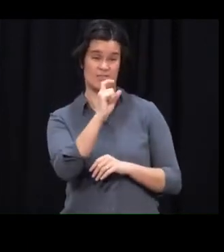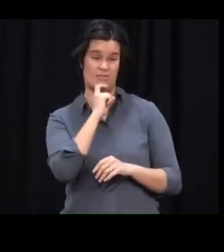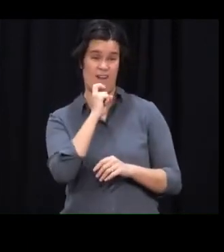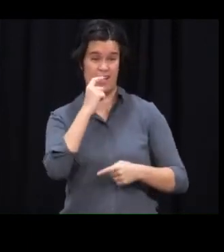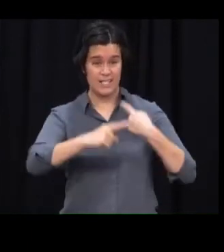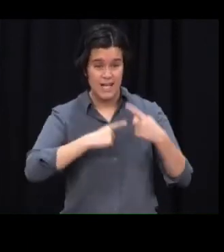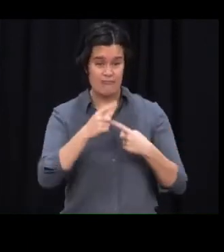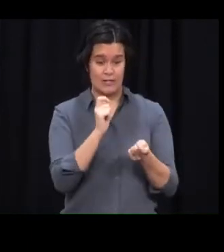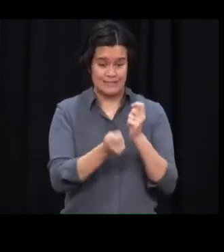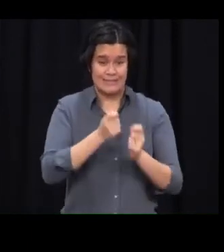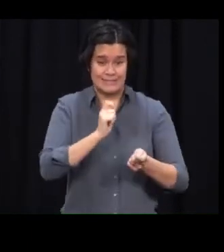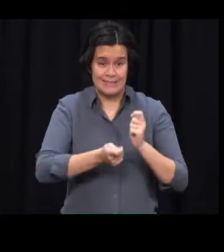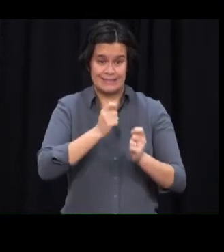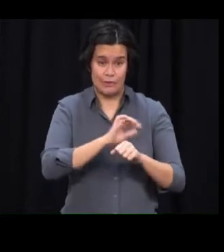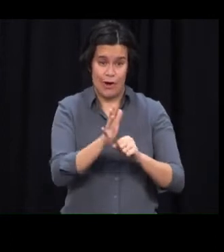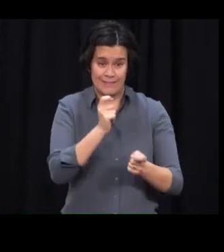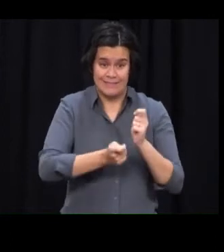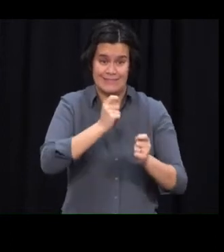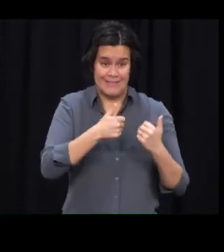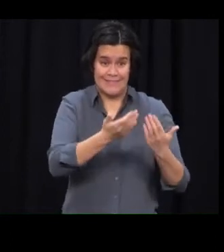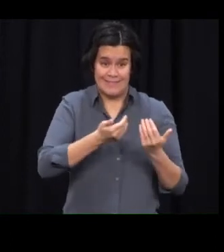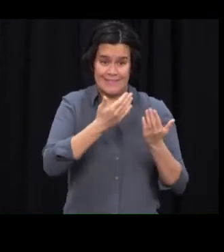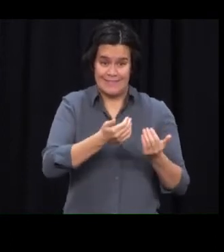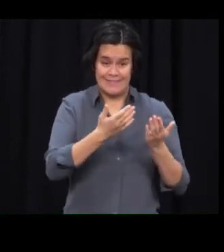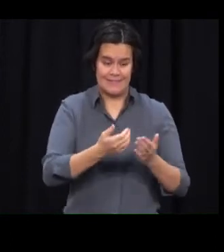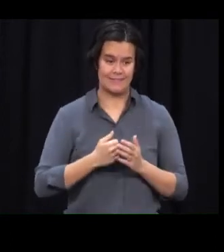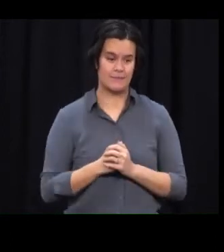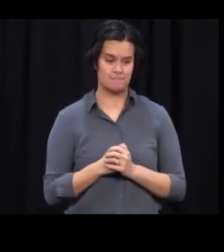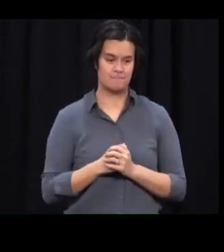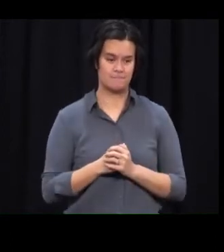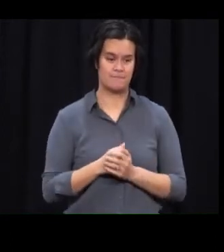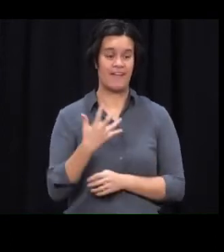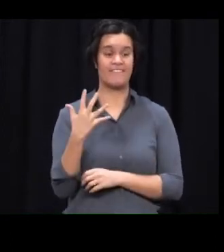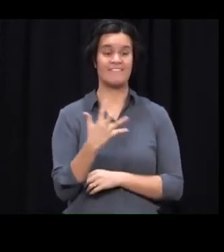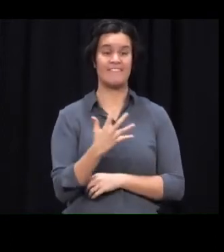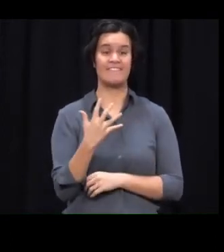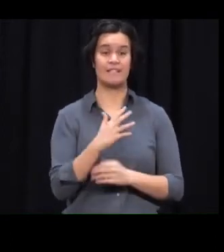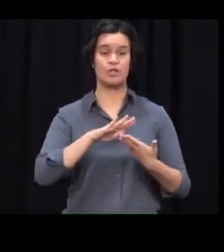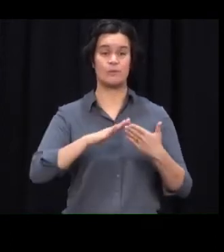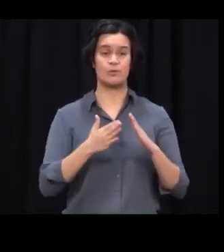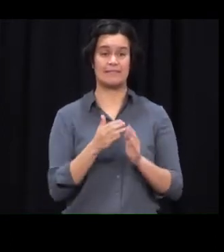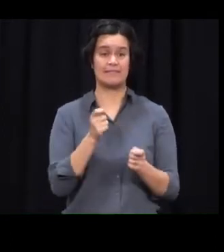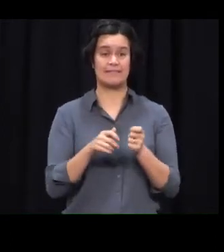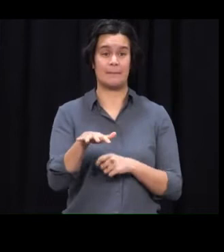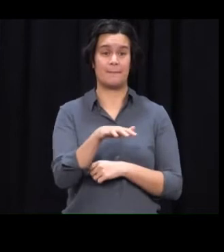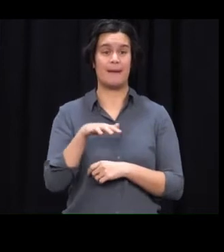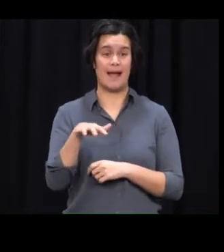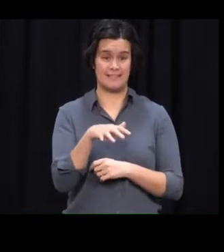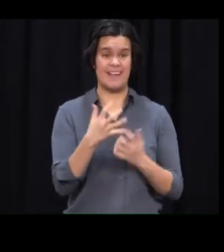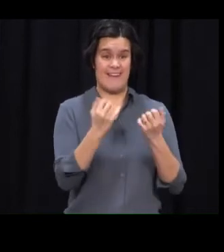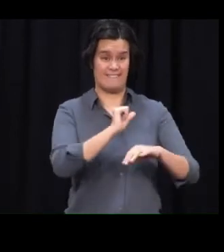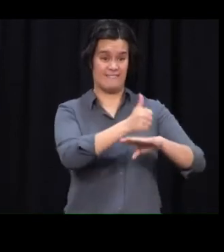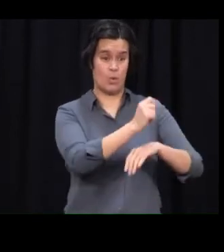There are 15 community centres across Auckland today and an additional centre is being stood up at the Pukakaui showgrounds,